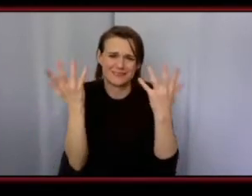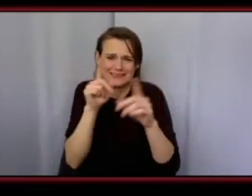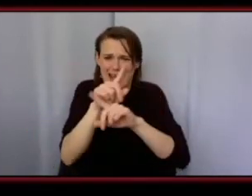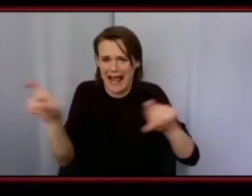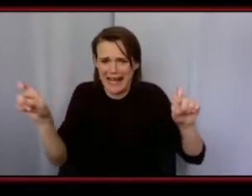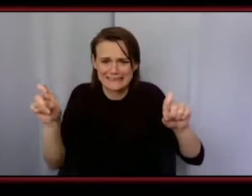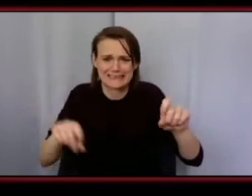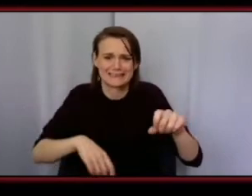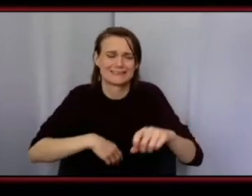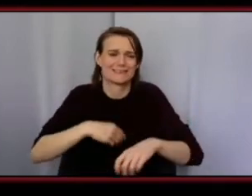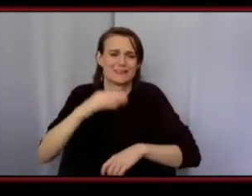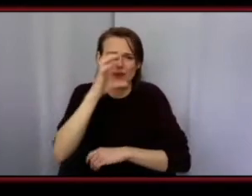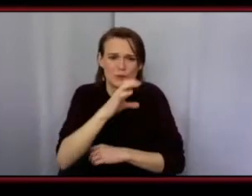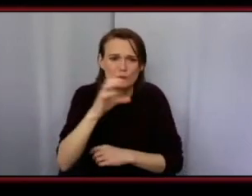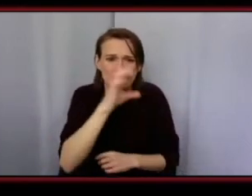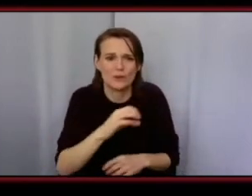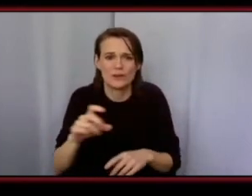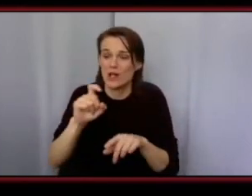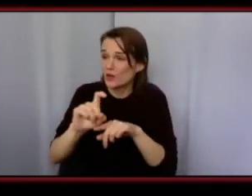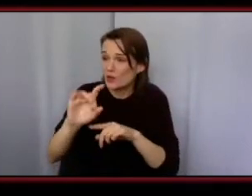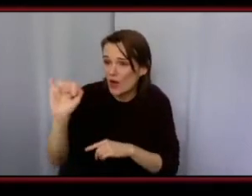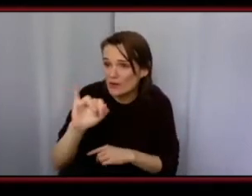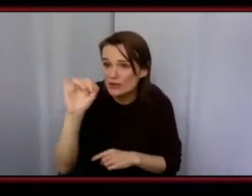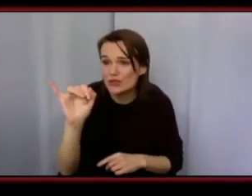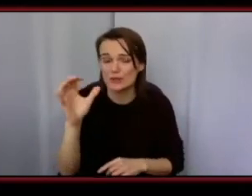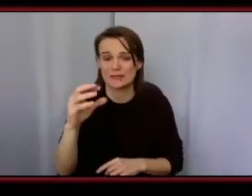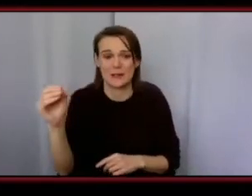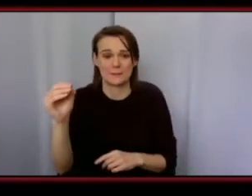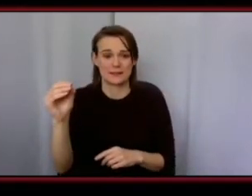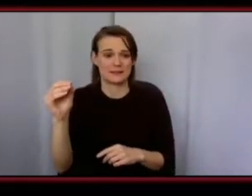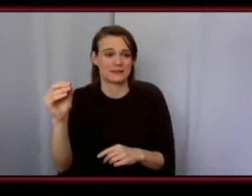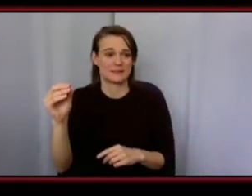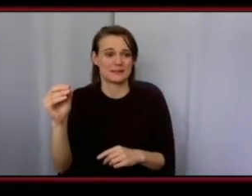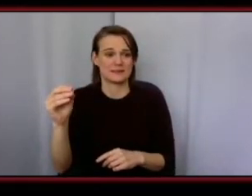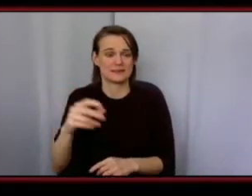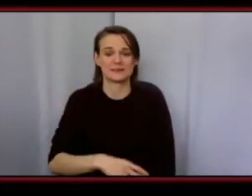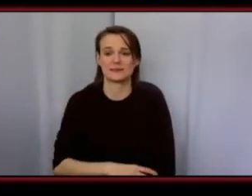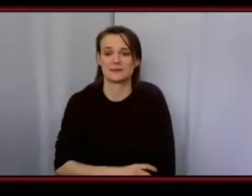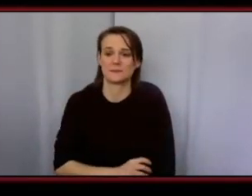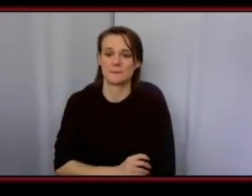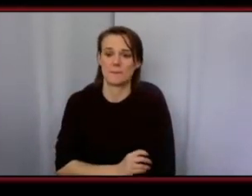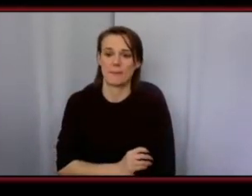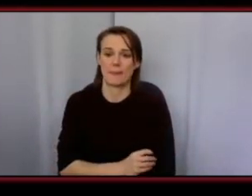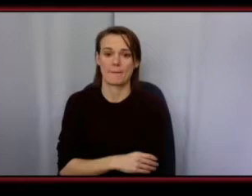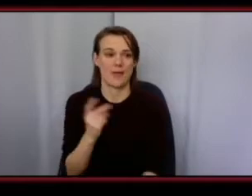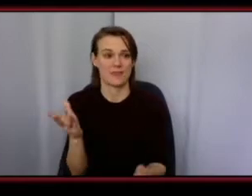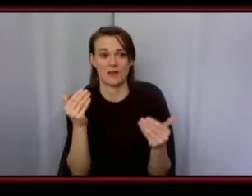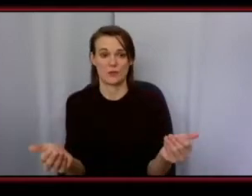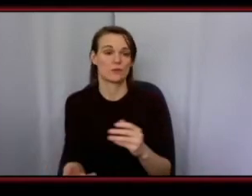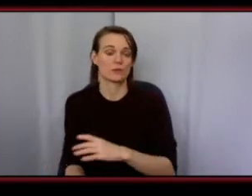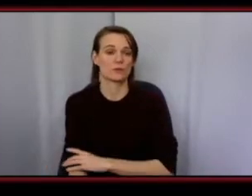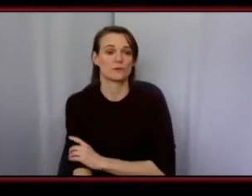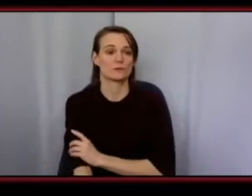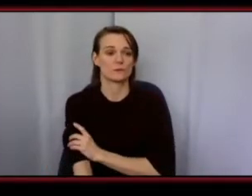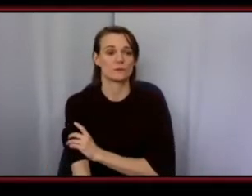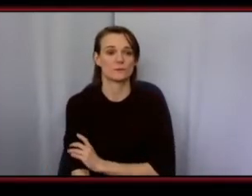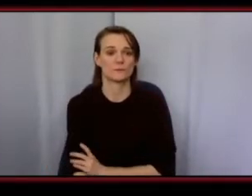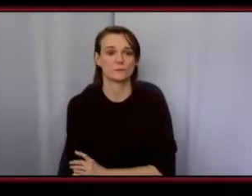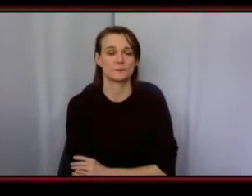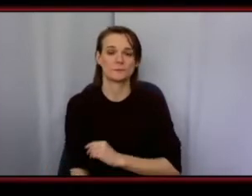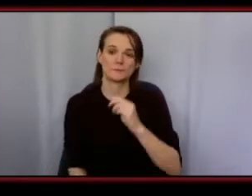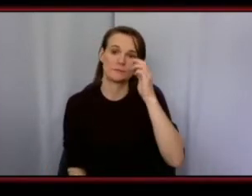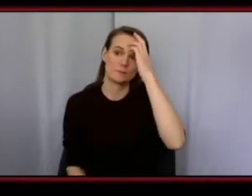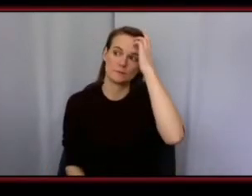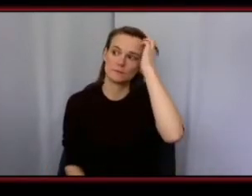google call up insurance companies that you know give insurance to whatever business you are at and then go from there but um